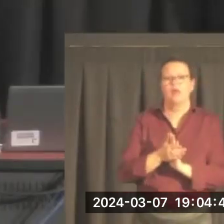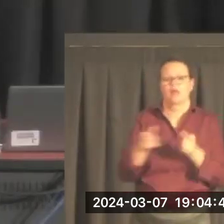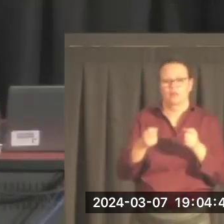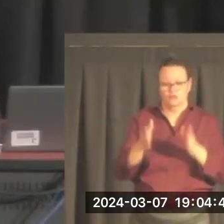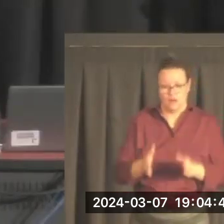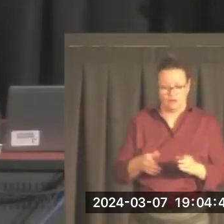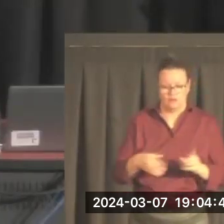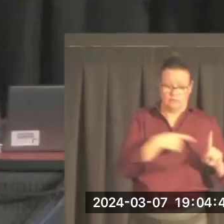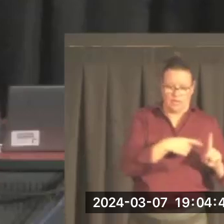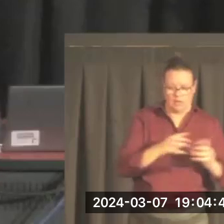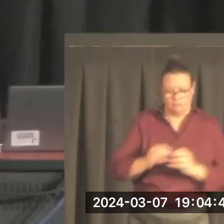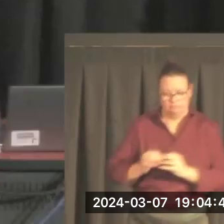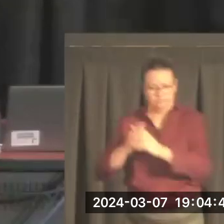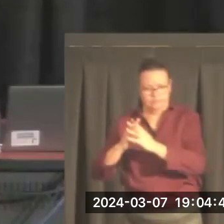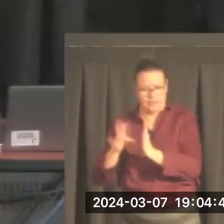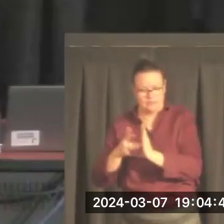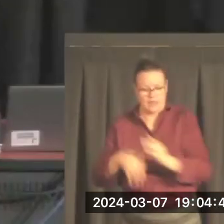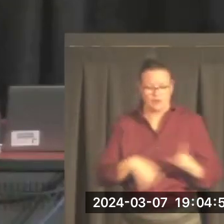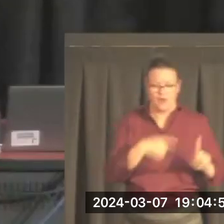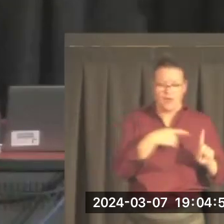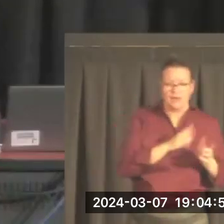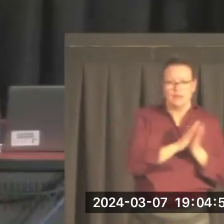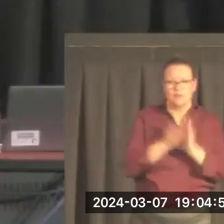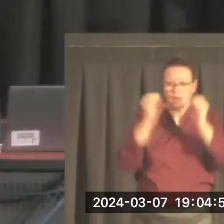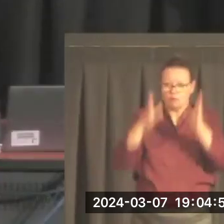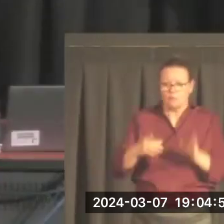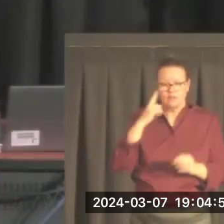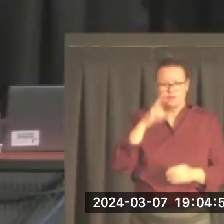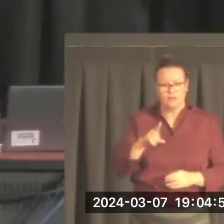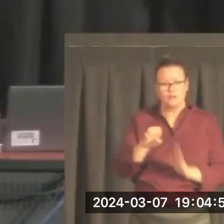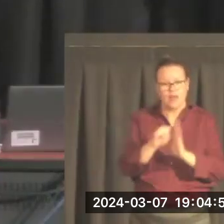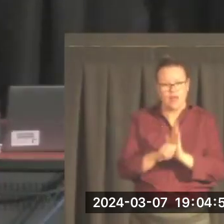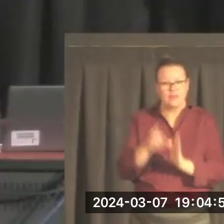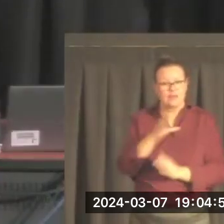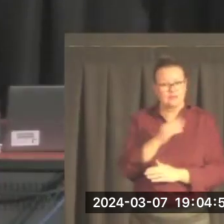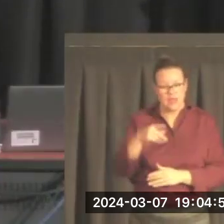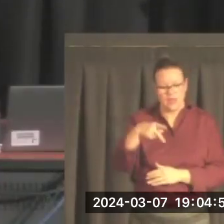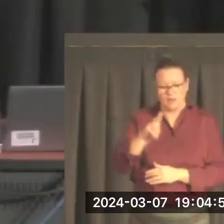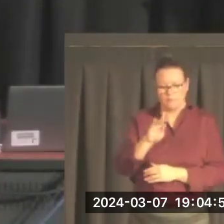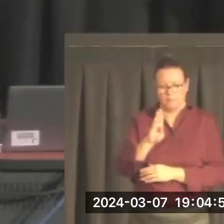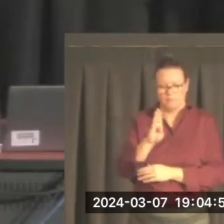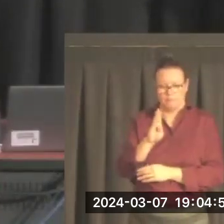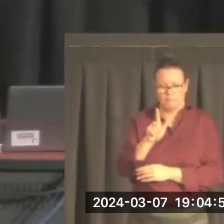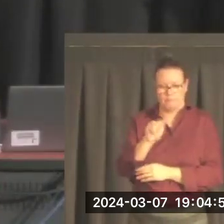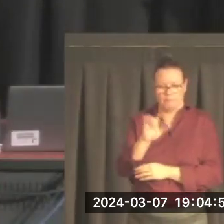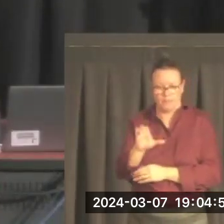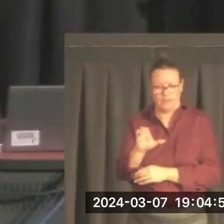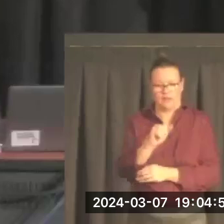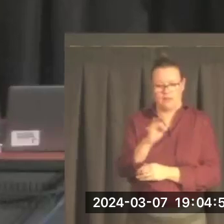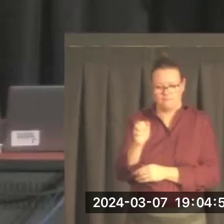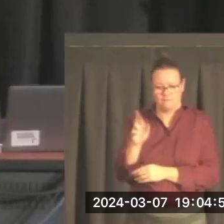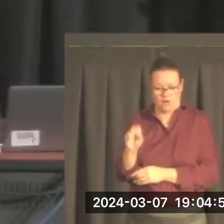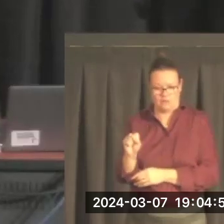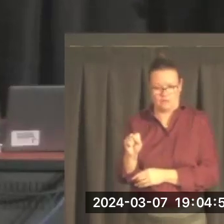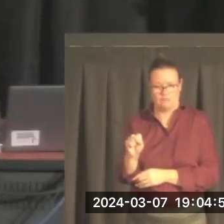of ethics and public affairs. And that was fitting because Paul really embodies that commitment to